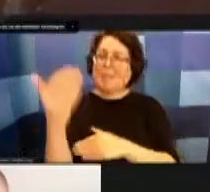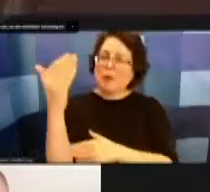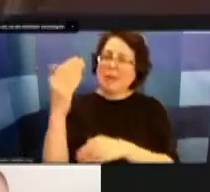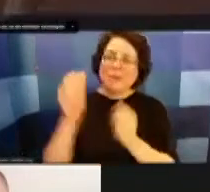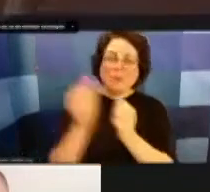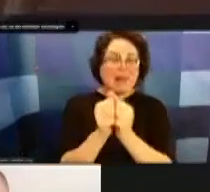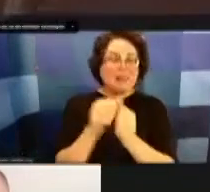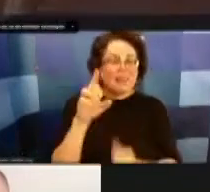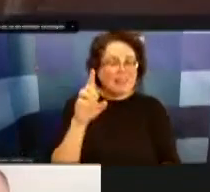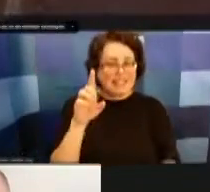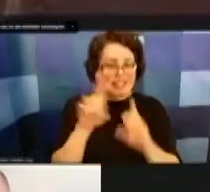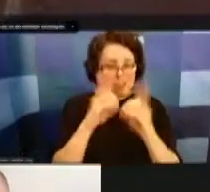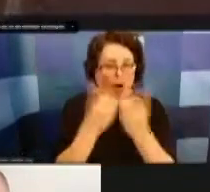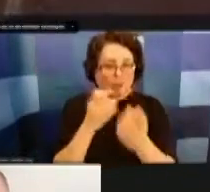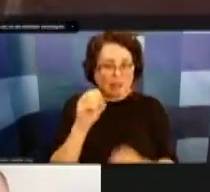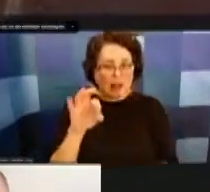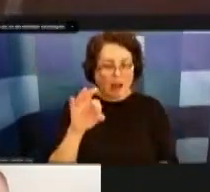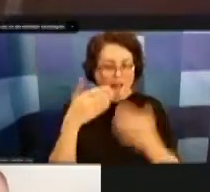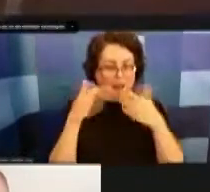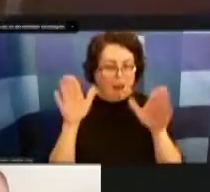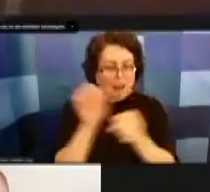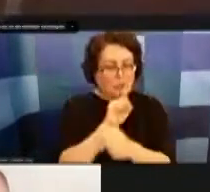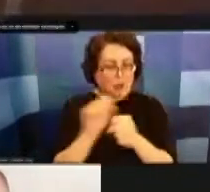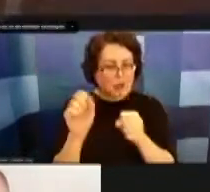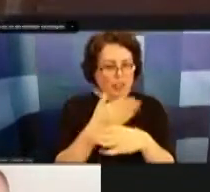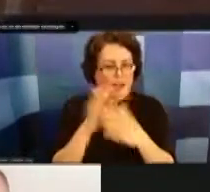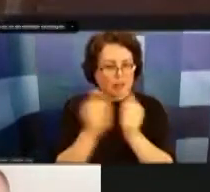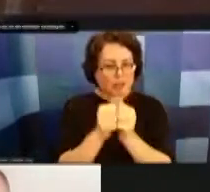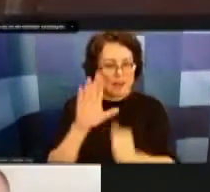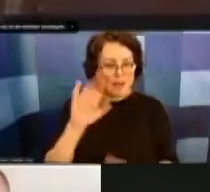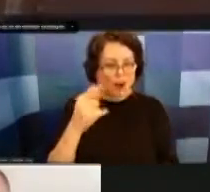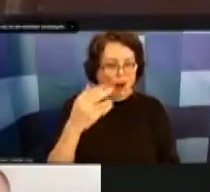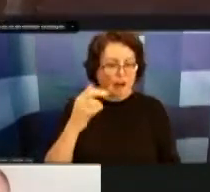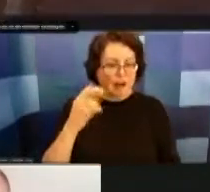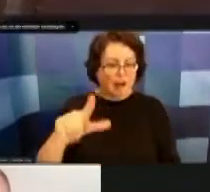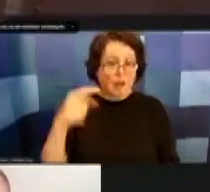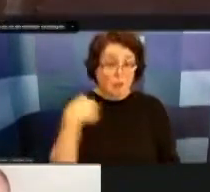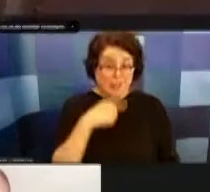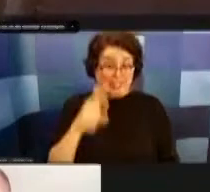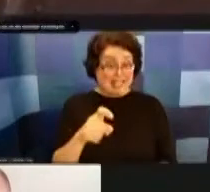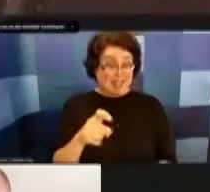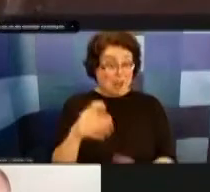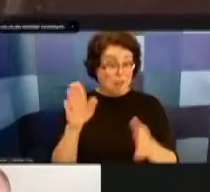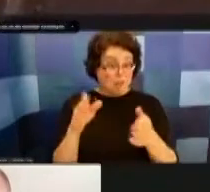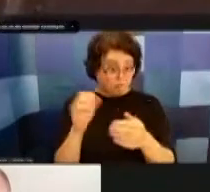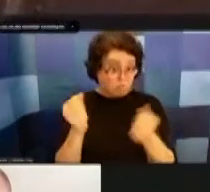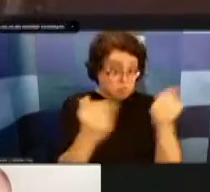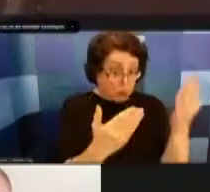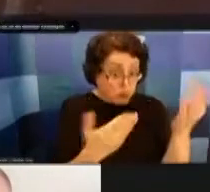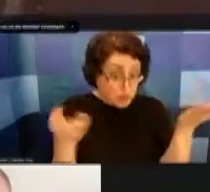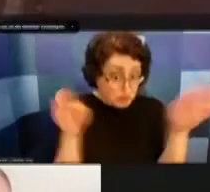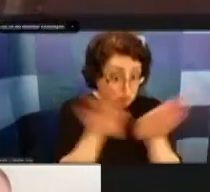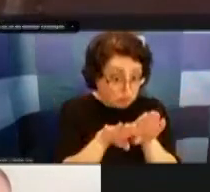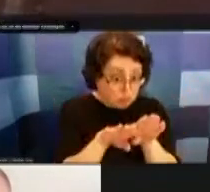will be chaired by councilman codkill with that we need a motion to recess to the recess